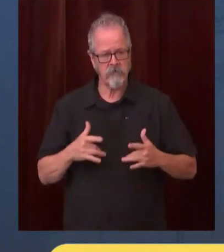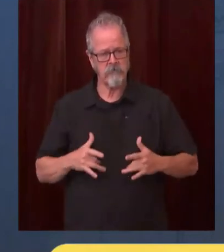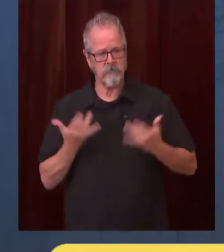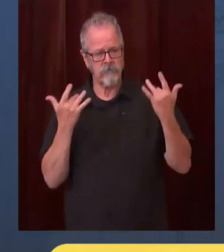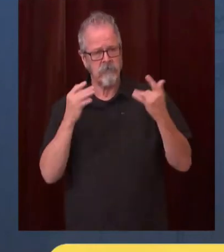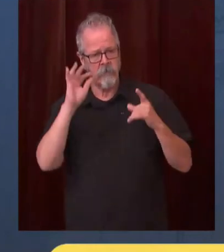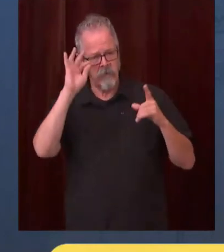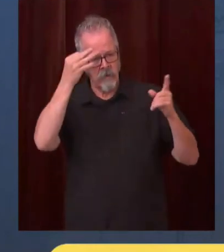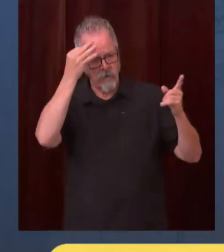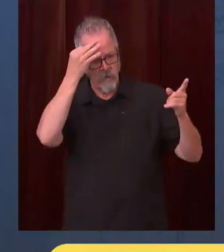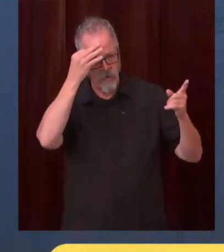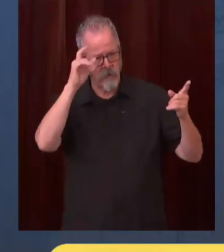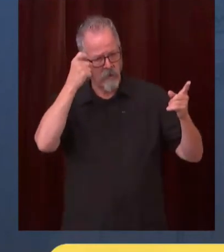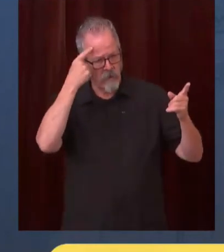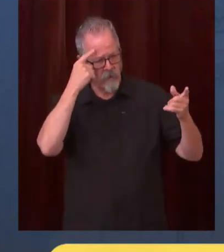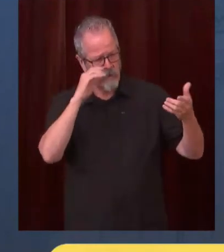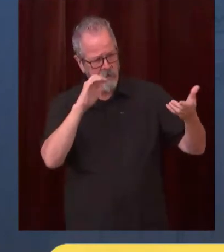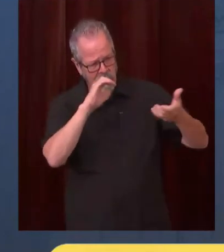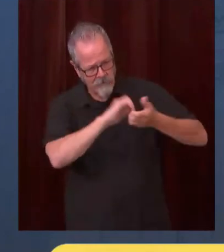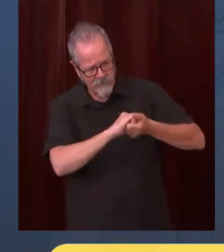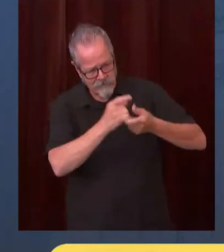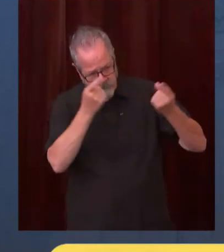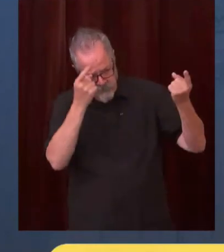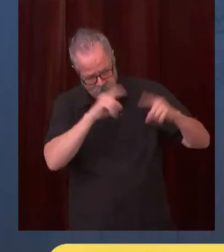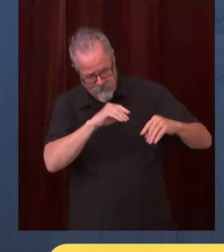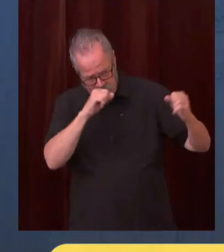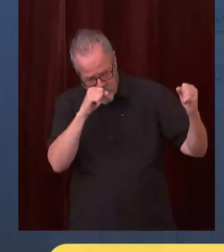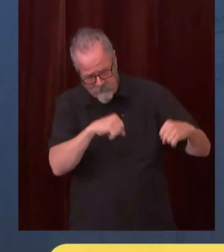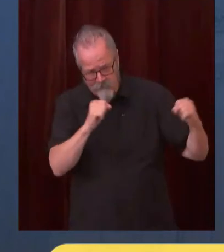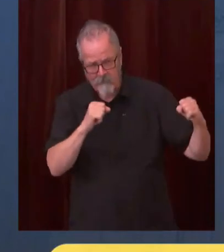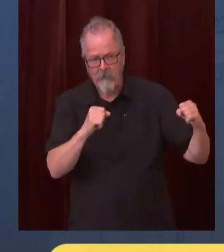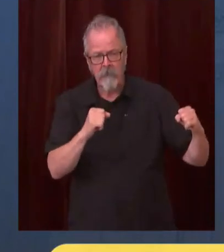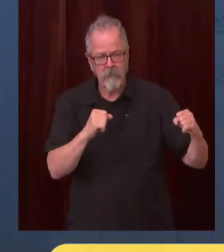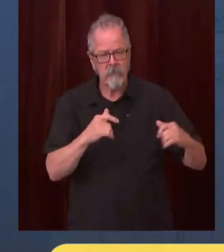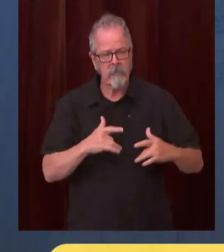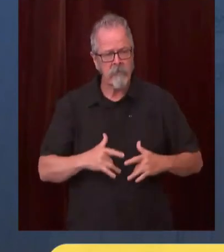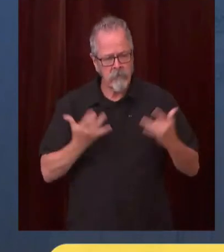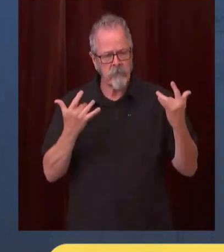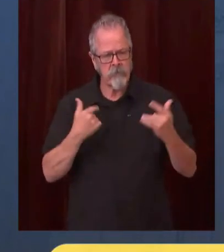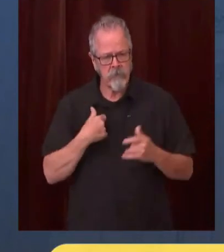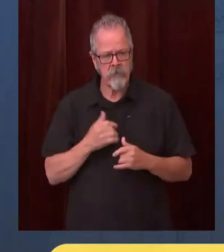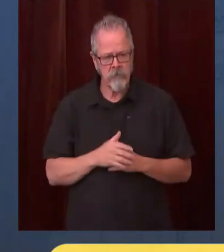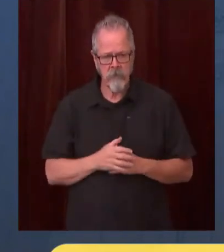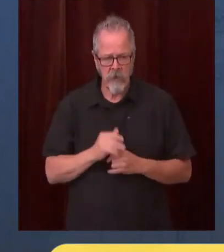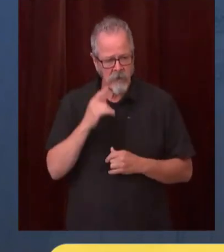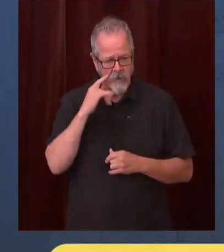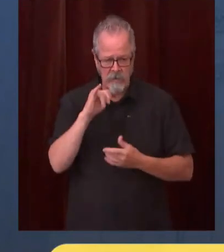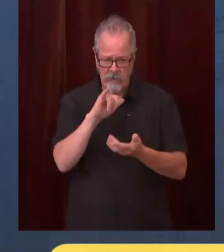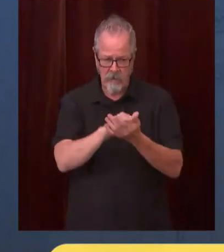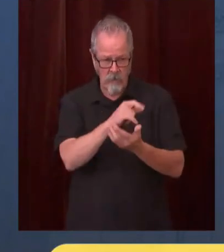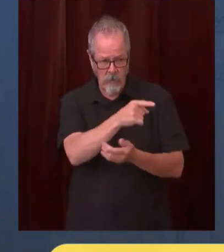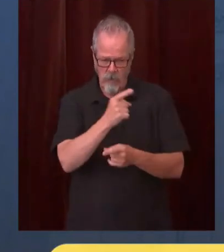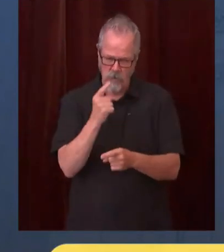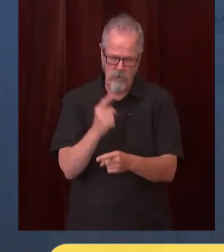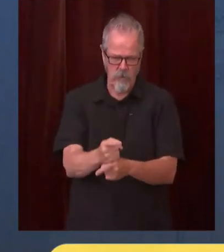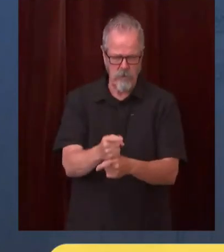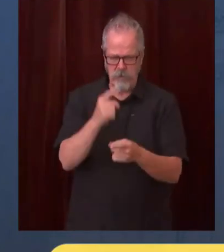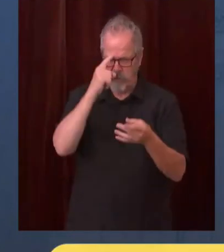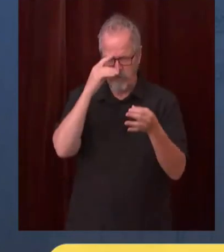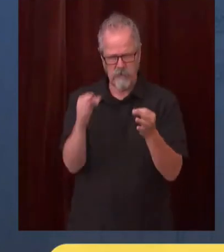by increasing vaccinations we think it's the right decision so these are big steps are being taken